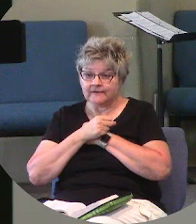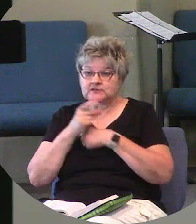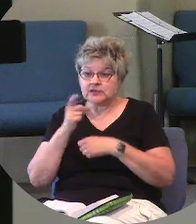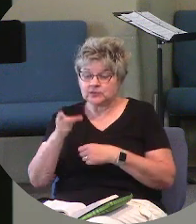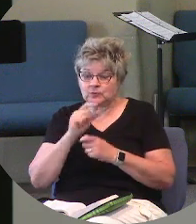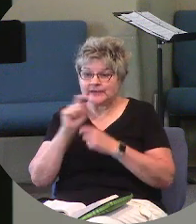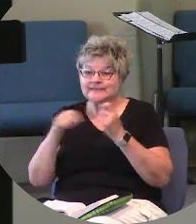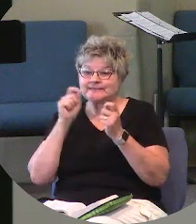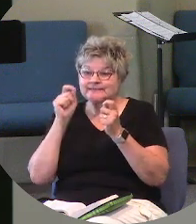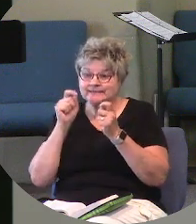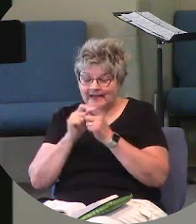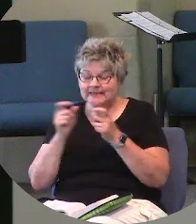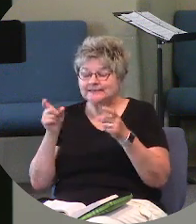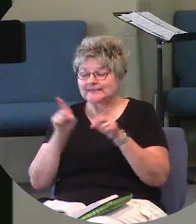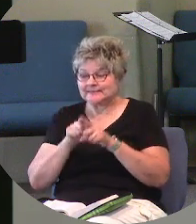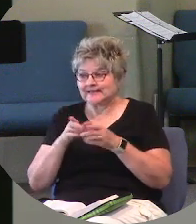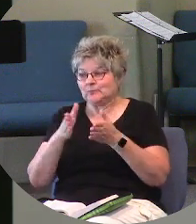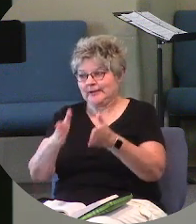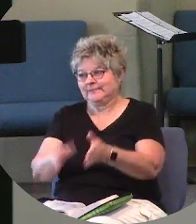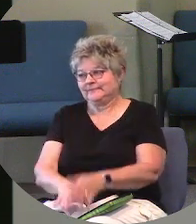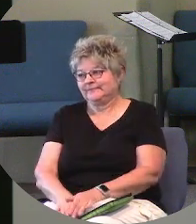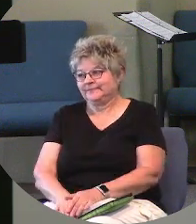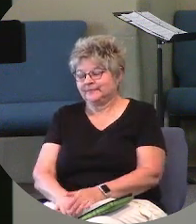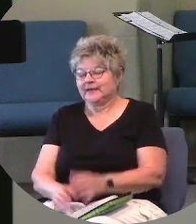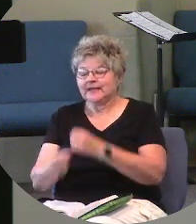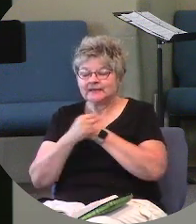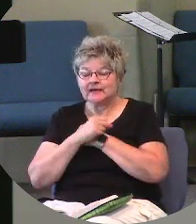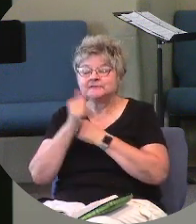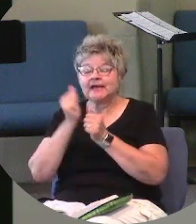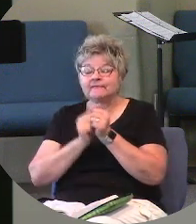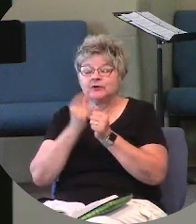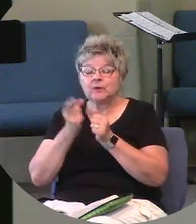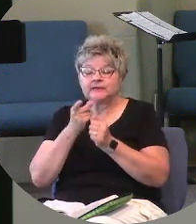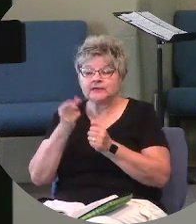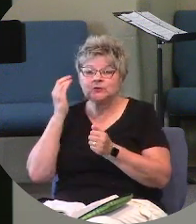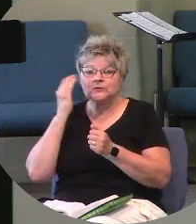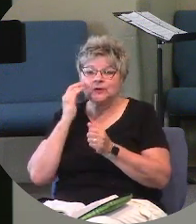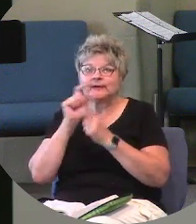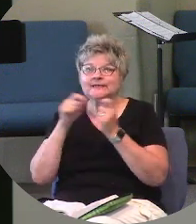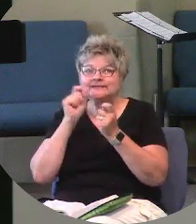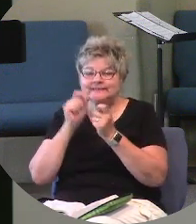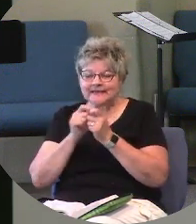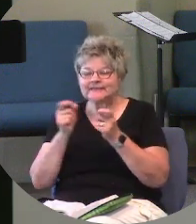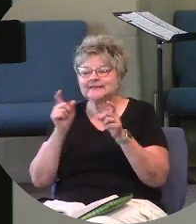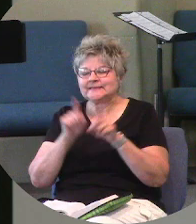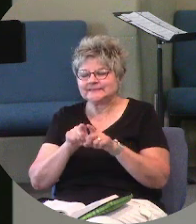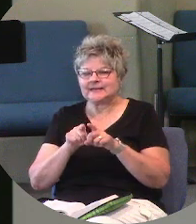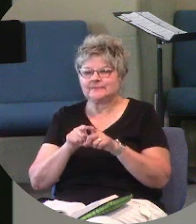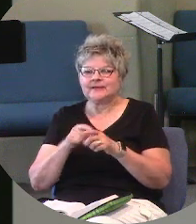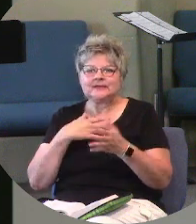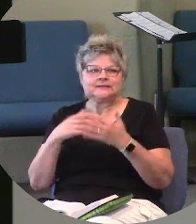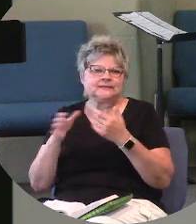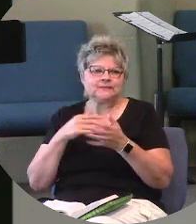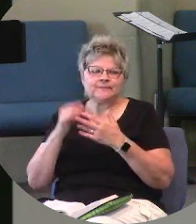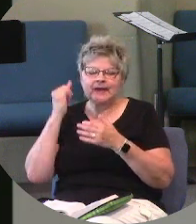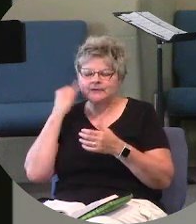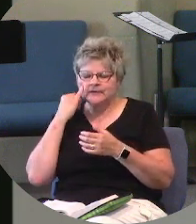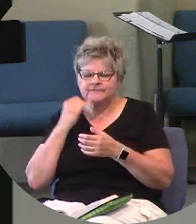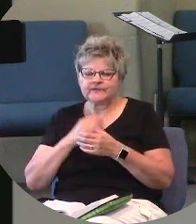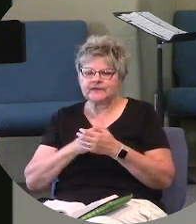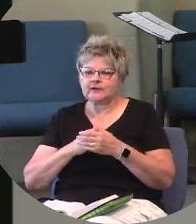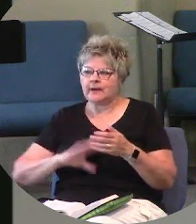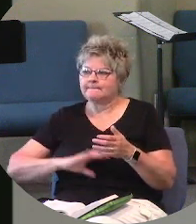exactly the same and He loves everyone you know exactly the same. It doesn't matter if they're Buddhist,